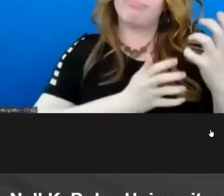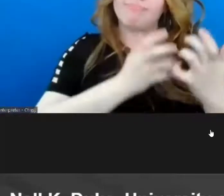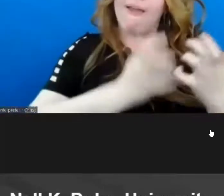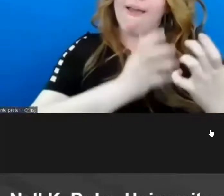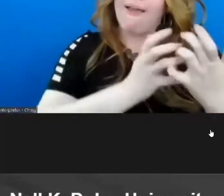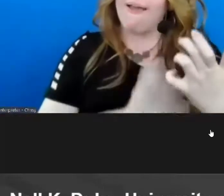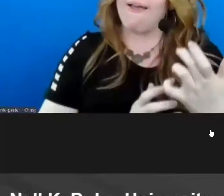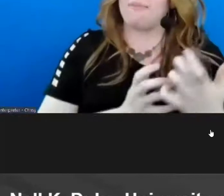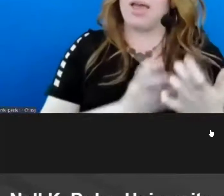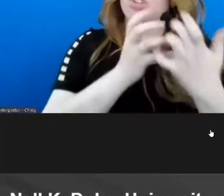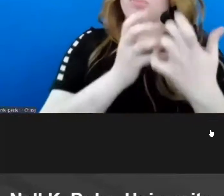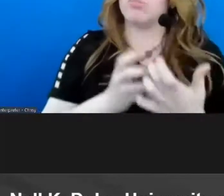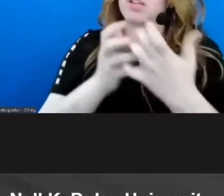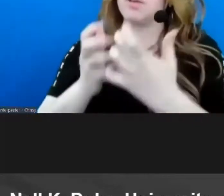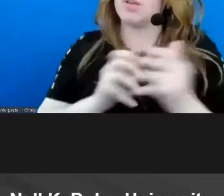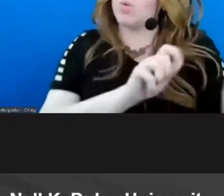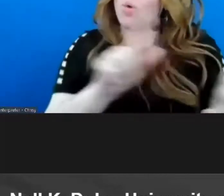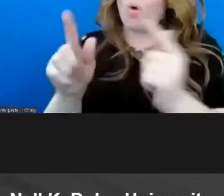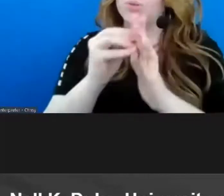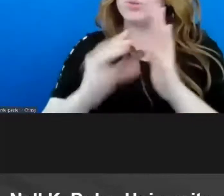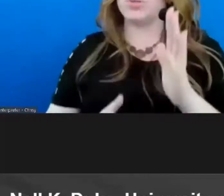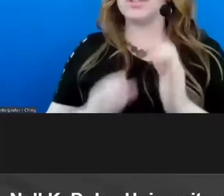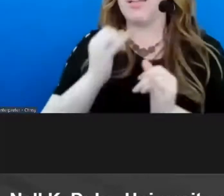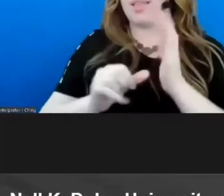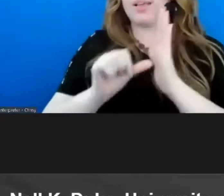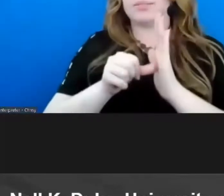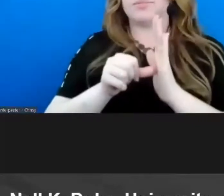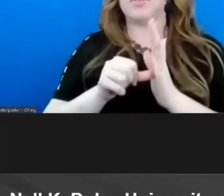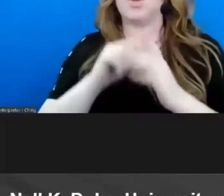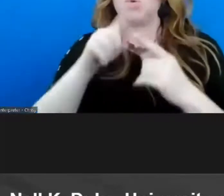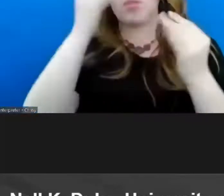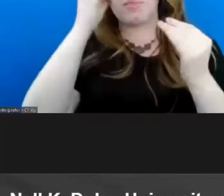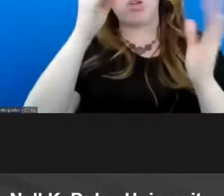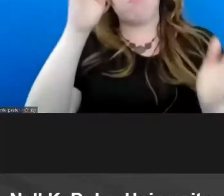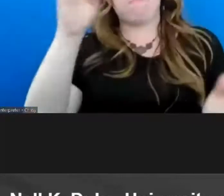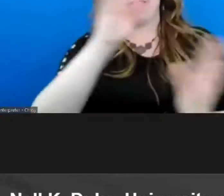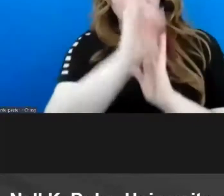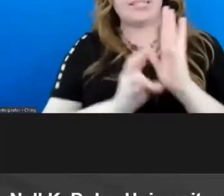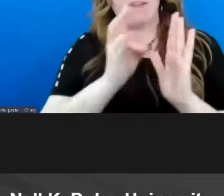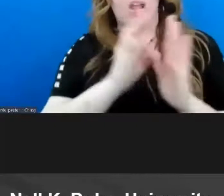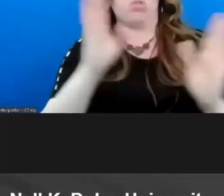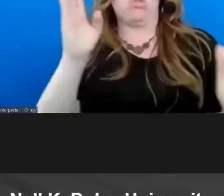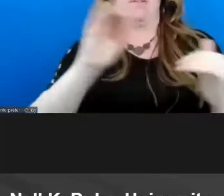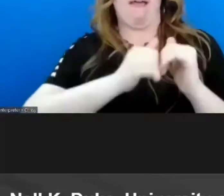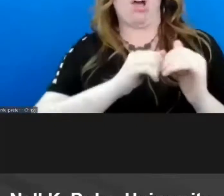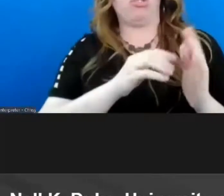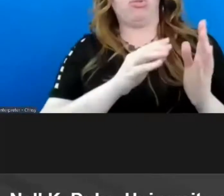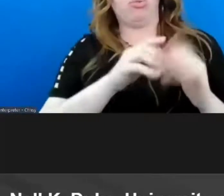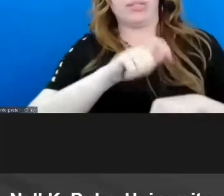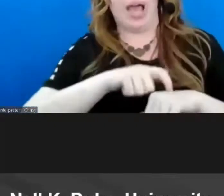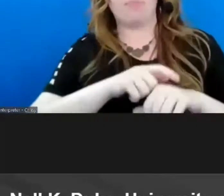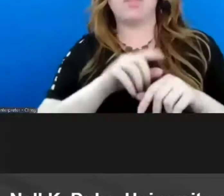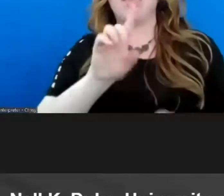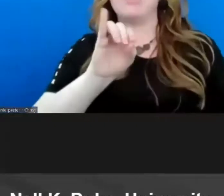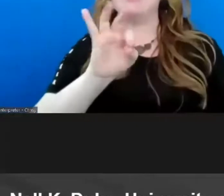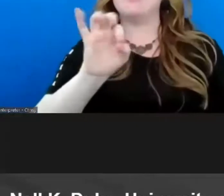sort of last point is that as you're thinking about those seven hours and how to allocate those time that time uh differentiation again